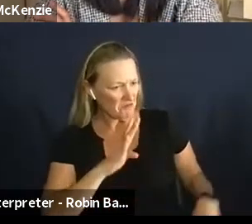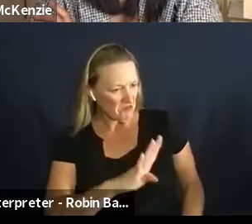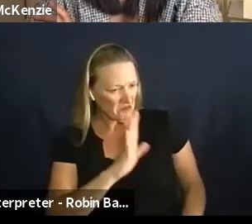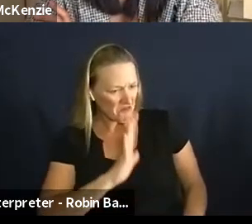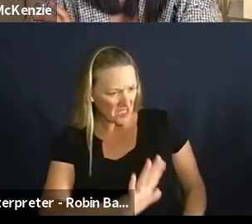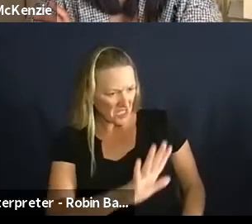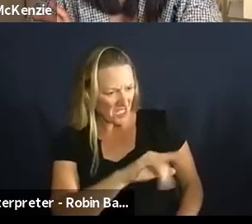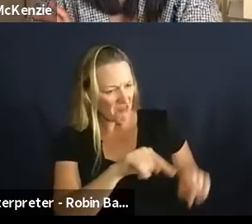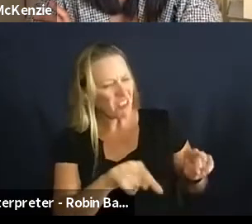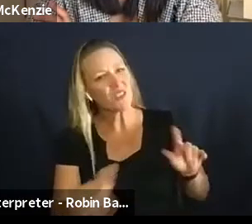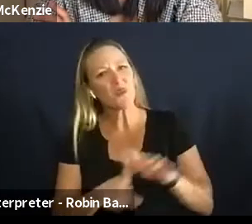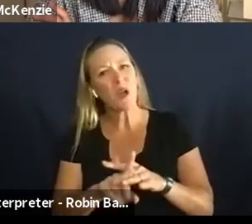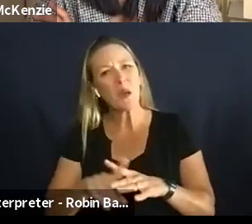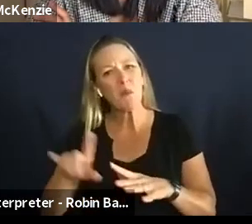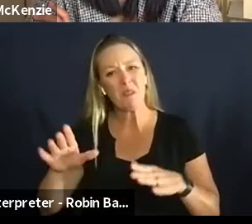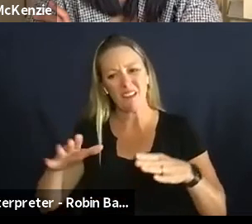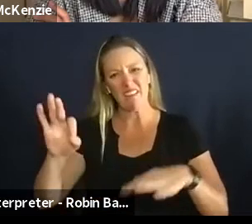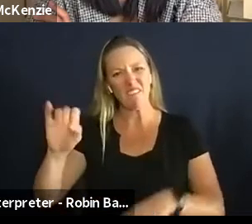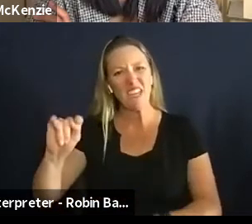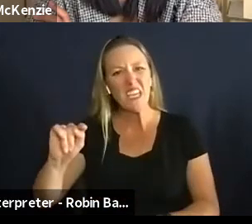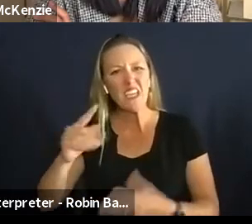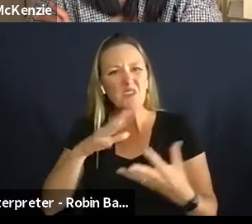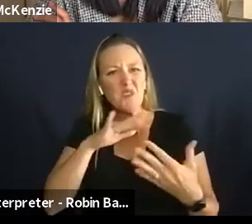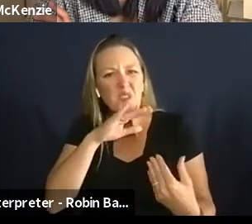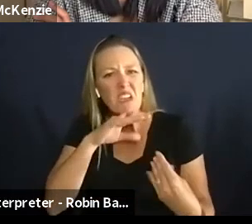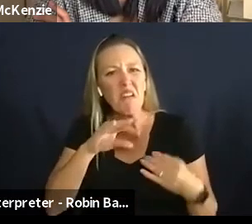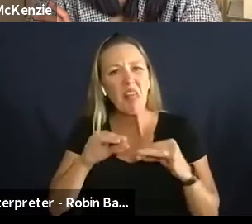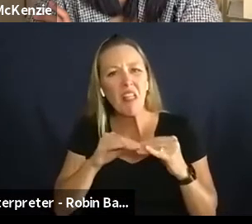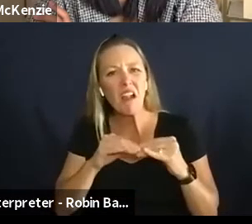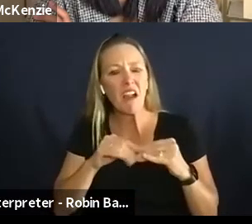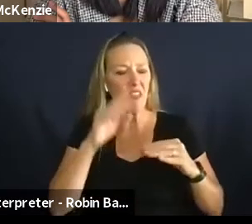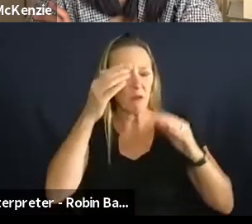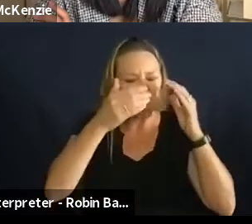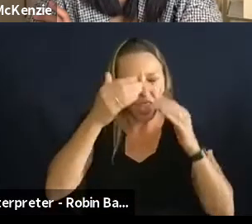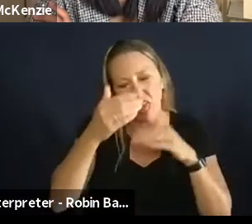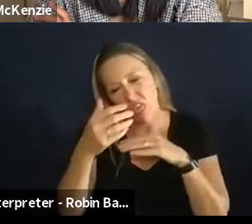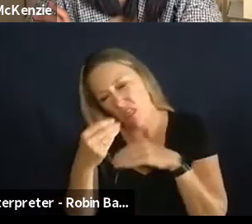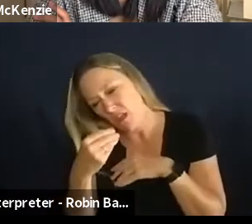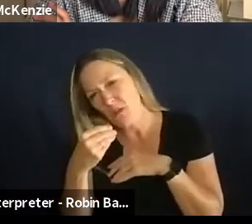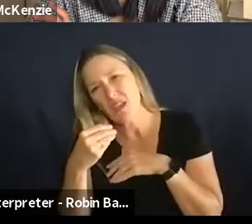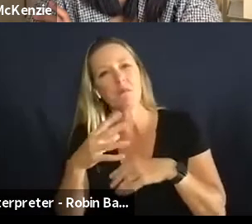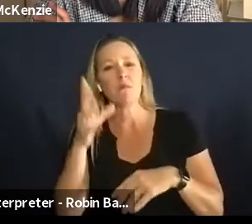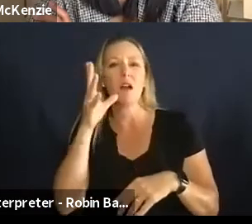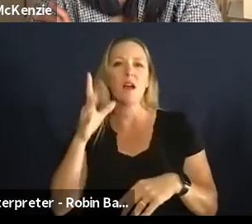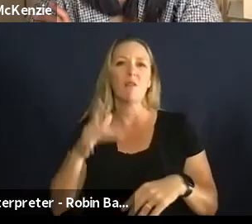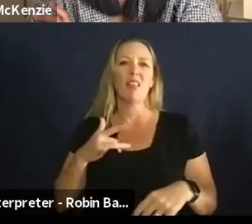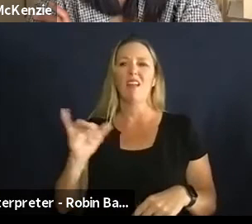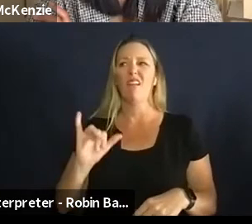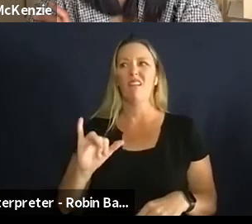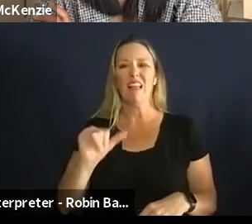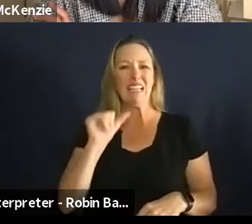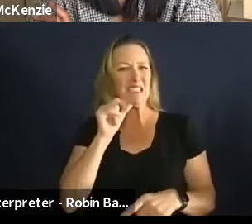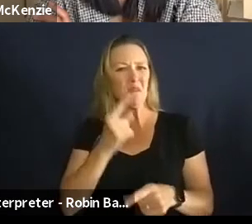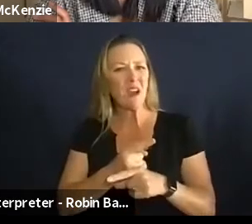with muddy feet and um and falling asleep and and she's like this is just not right so she of course realized that these are the migrant